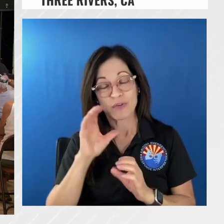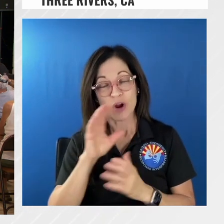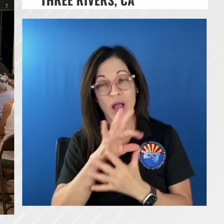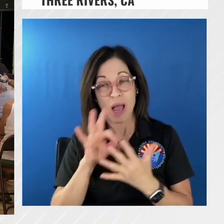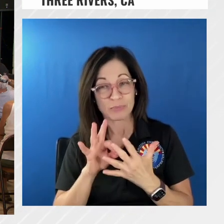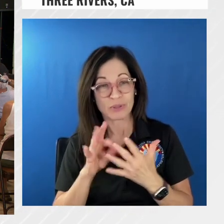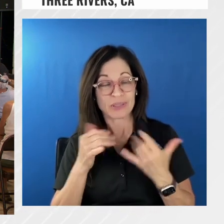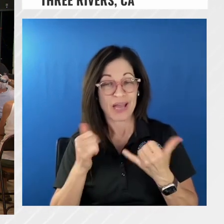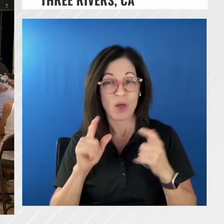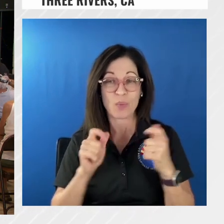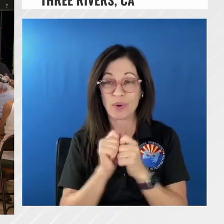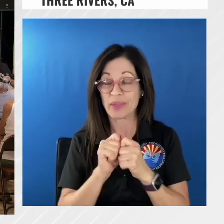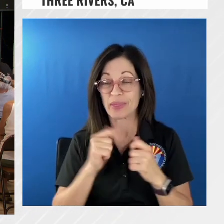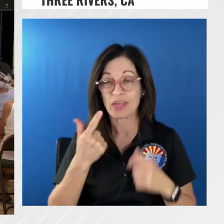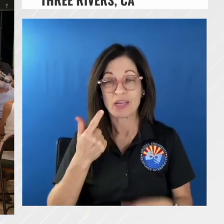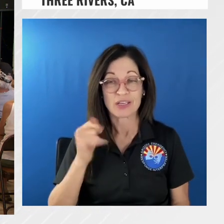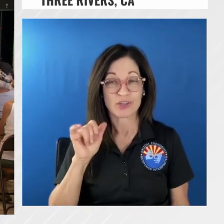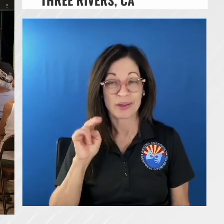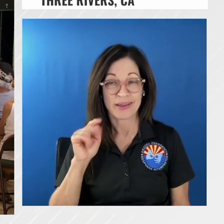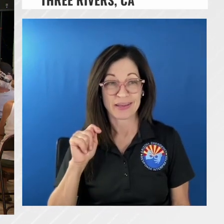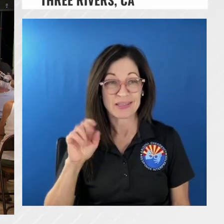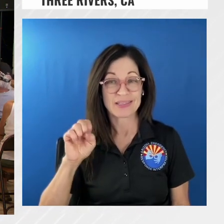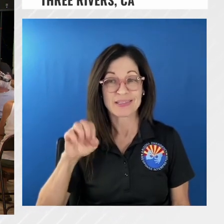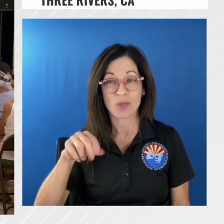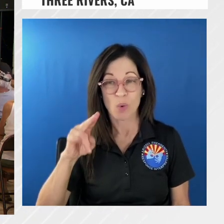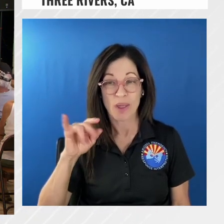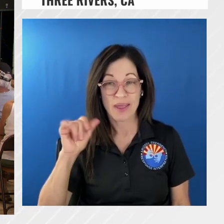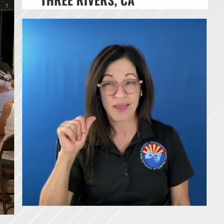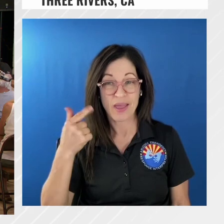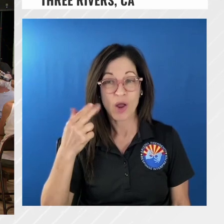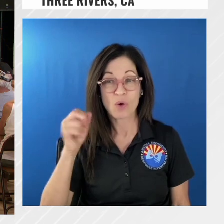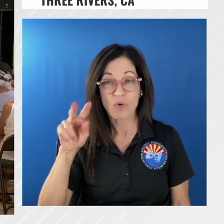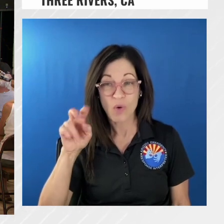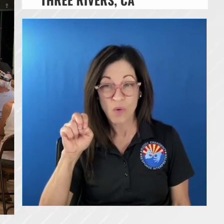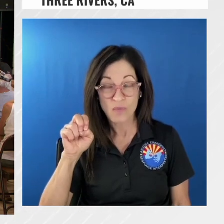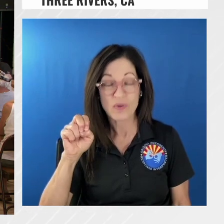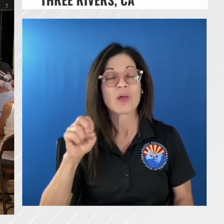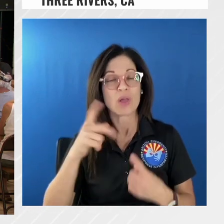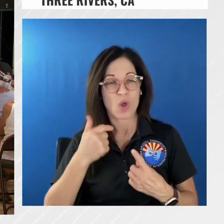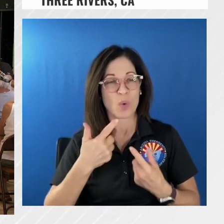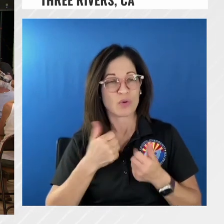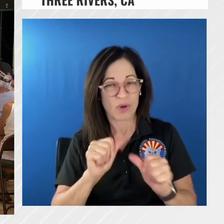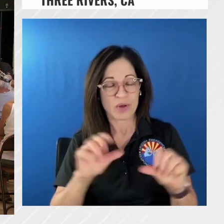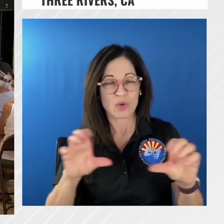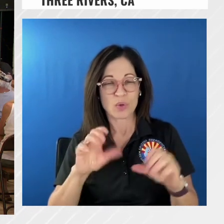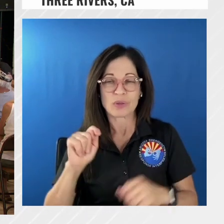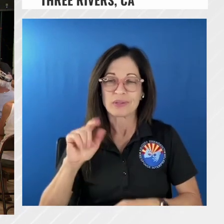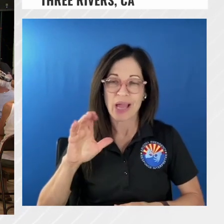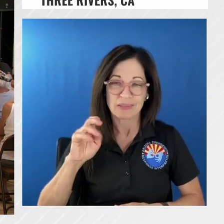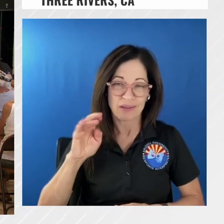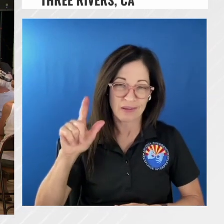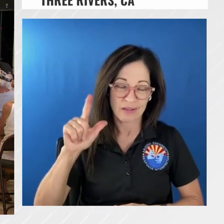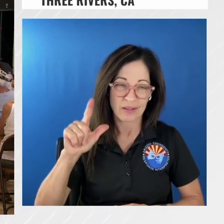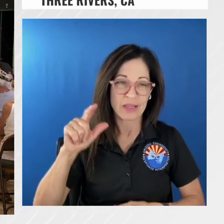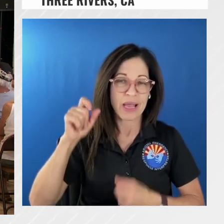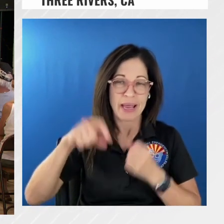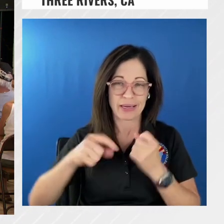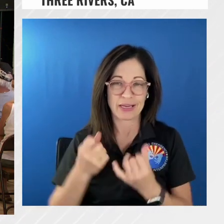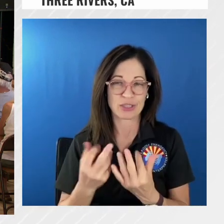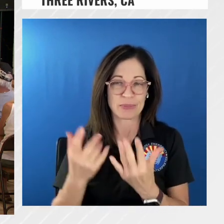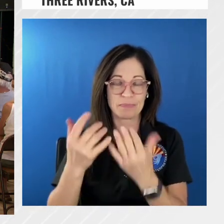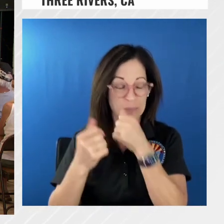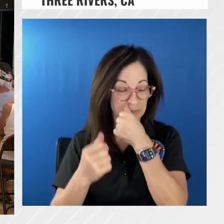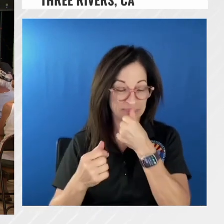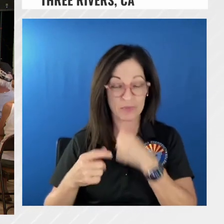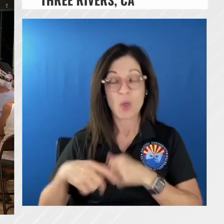giant sequoia grows we have uh we're building plans to do uh tactical ignitions basically lighting the top of the grove and allowing fire to back through it so